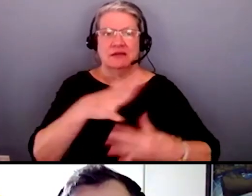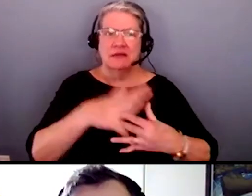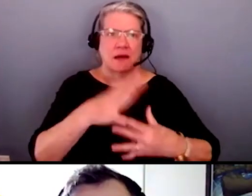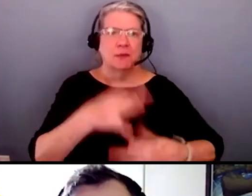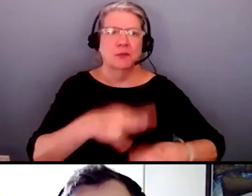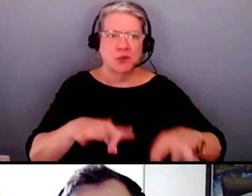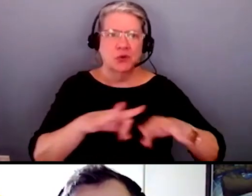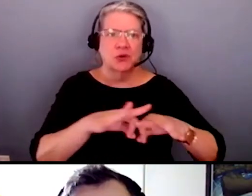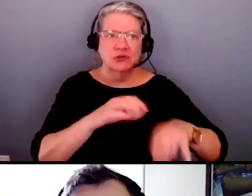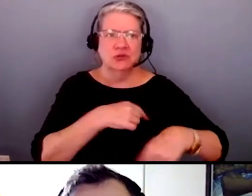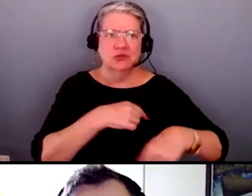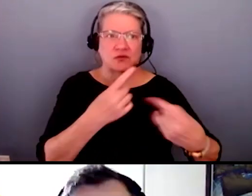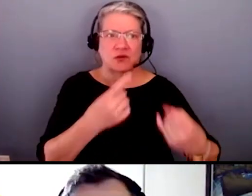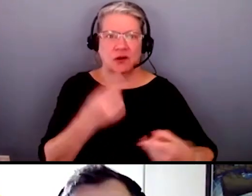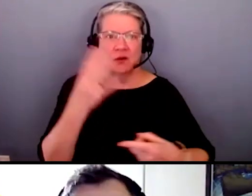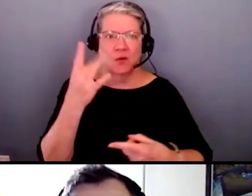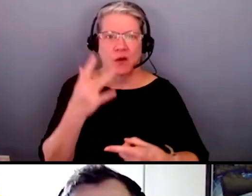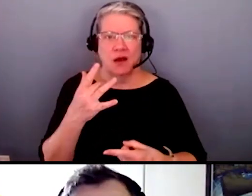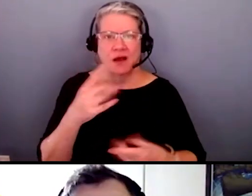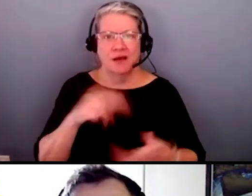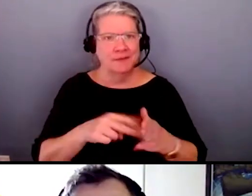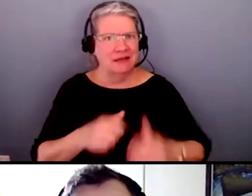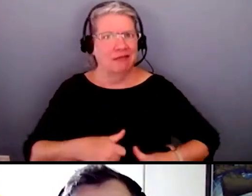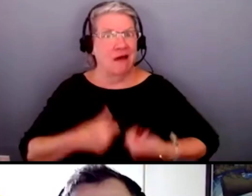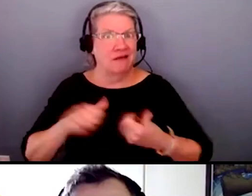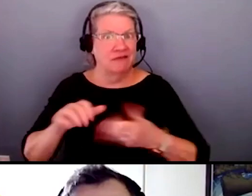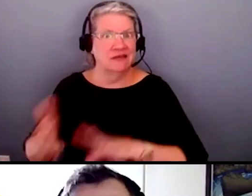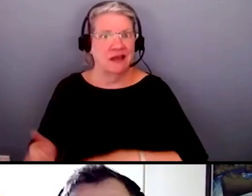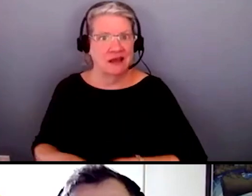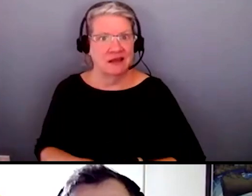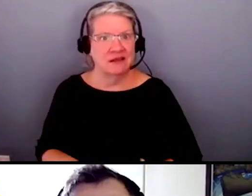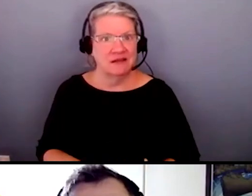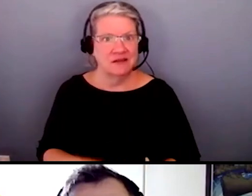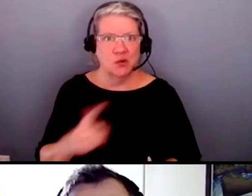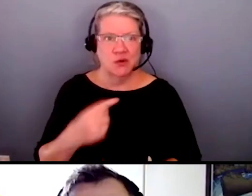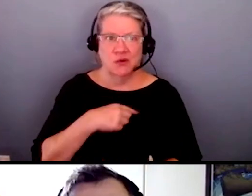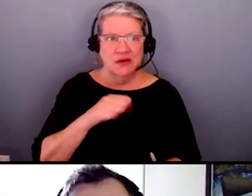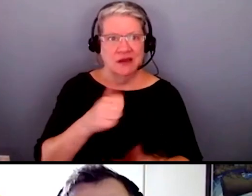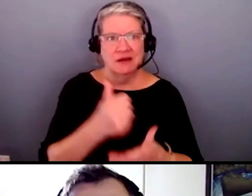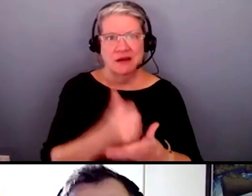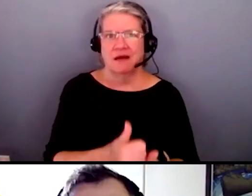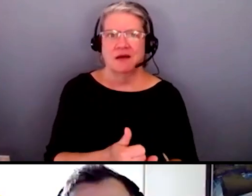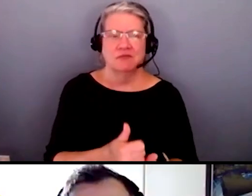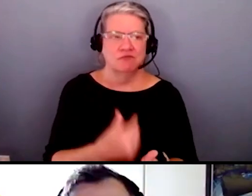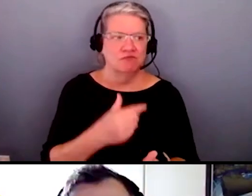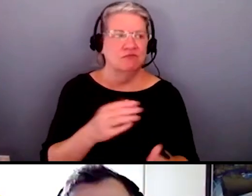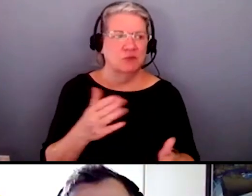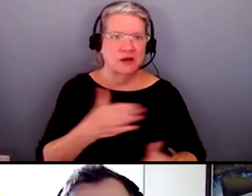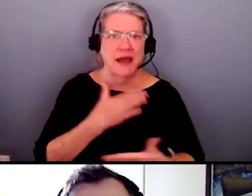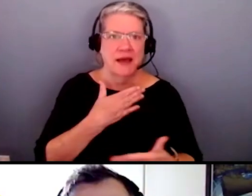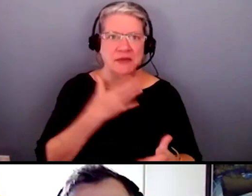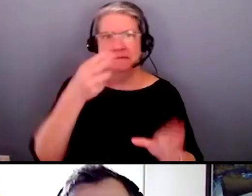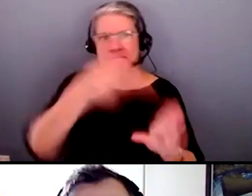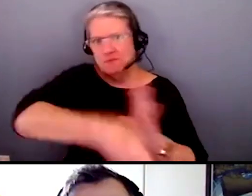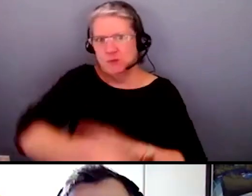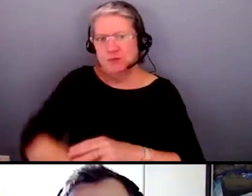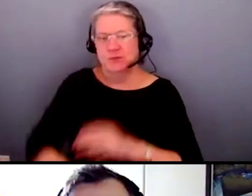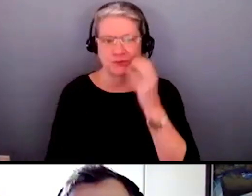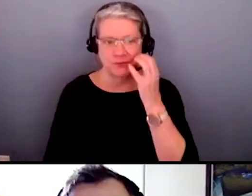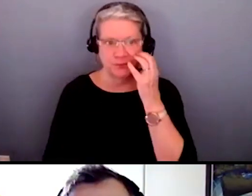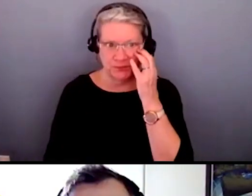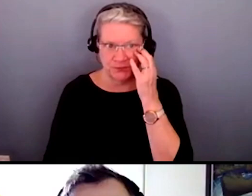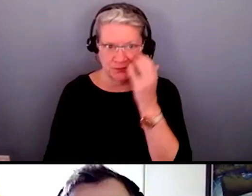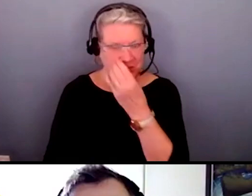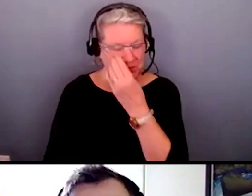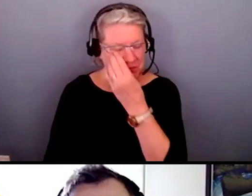because it can be a matter of life and death. And so where we can help with this, we're more than happy to jump in. Well,